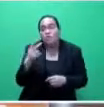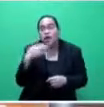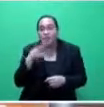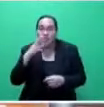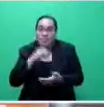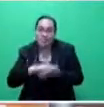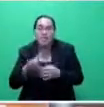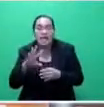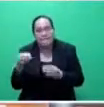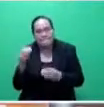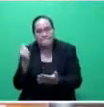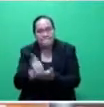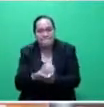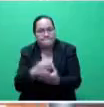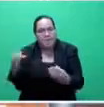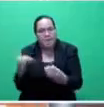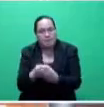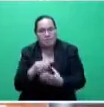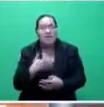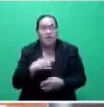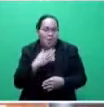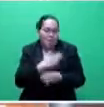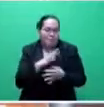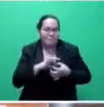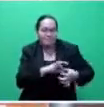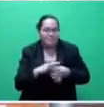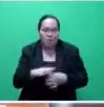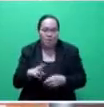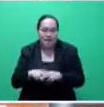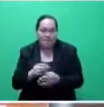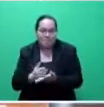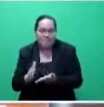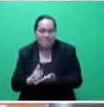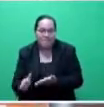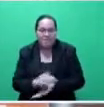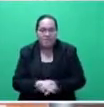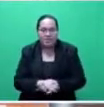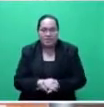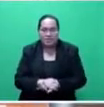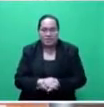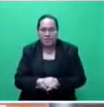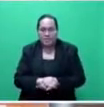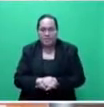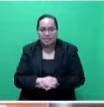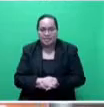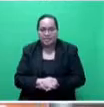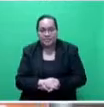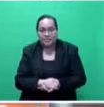is why we're working with FNPF. So, Mr. Speaker, sir, I think there's a lot of talk about it